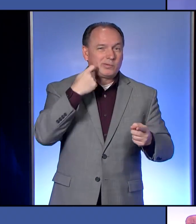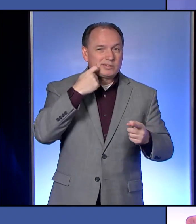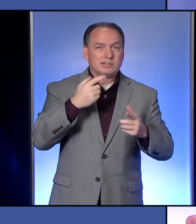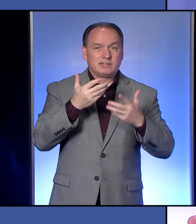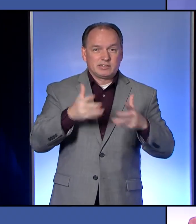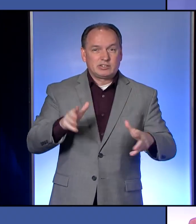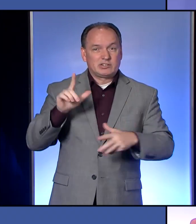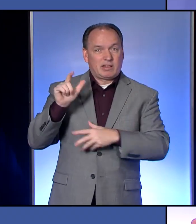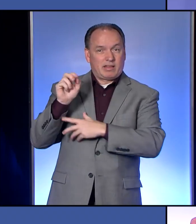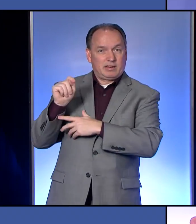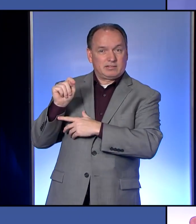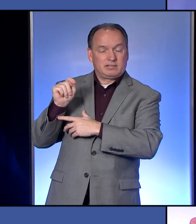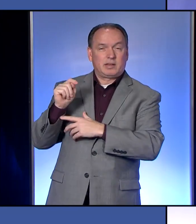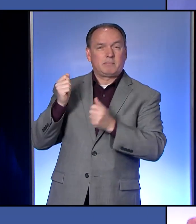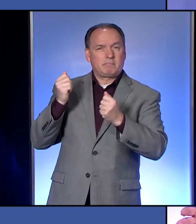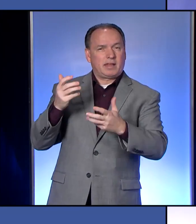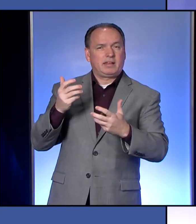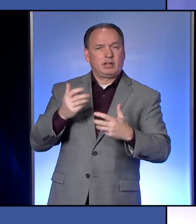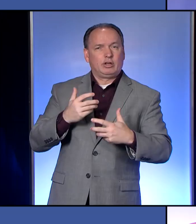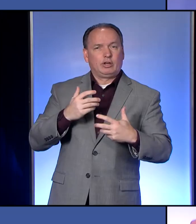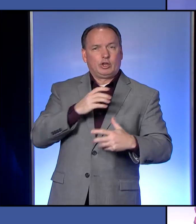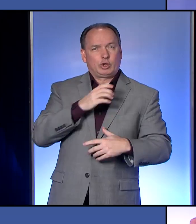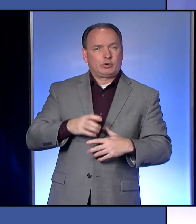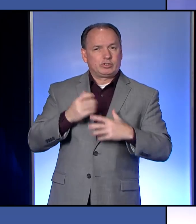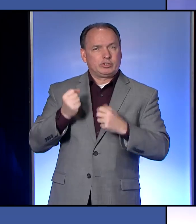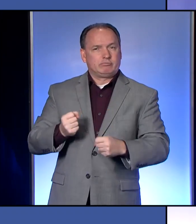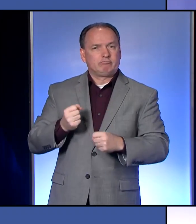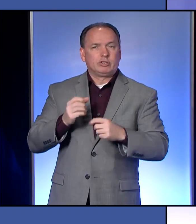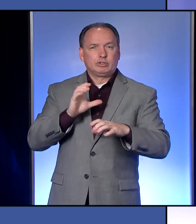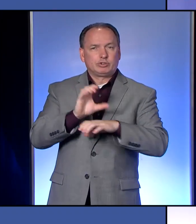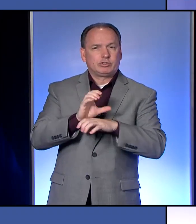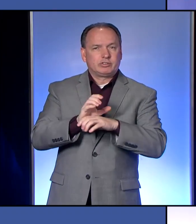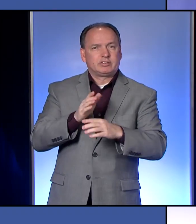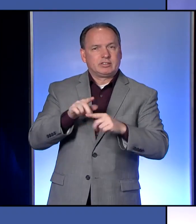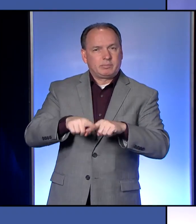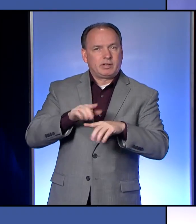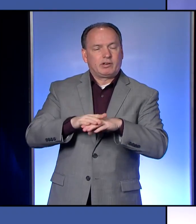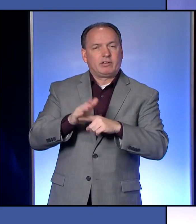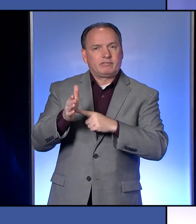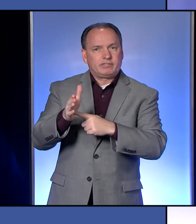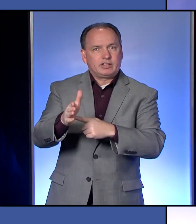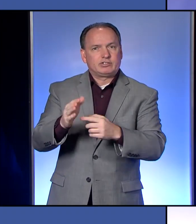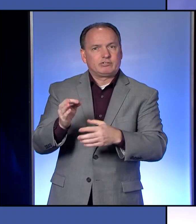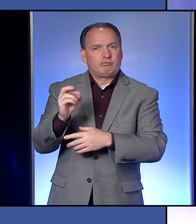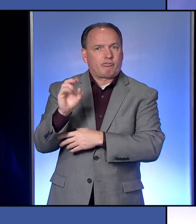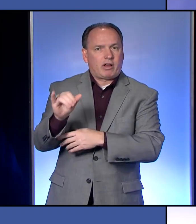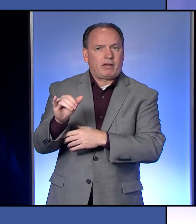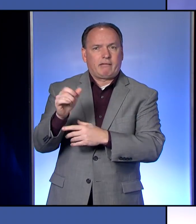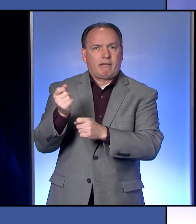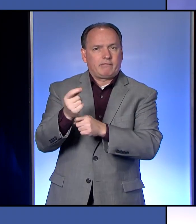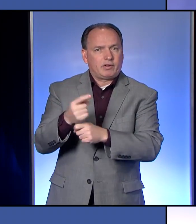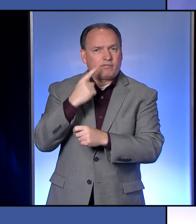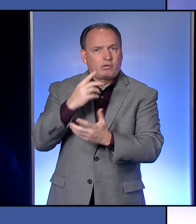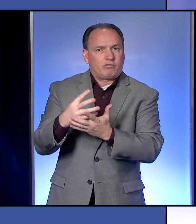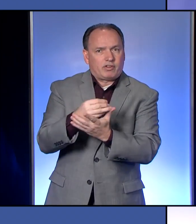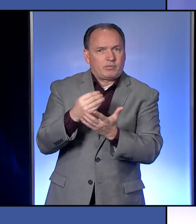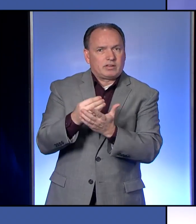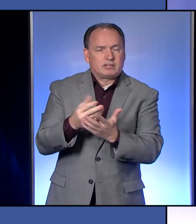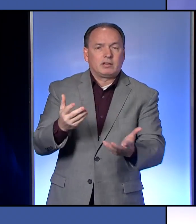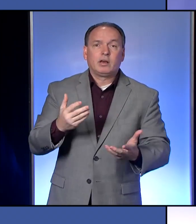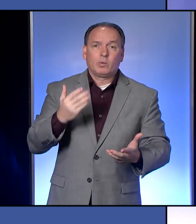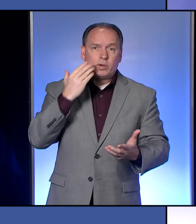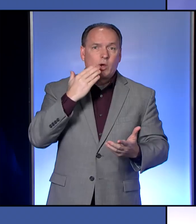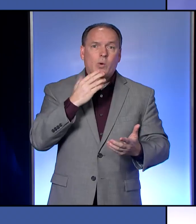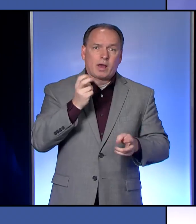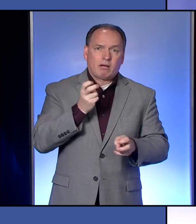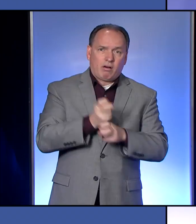many of our Christian churches depend on fish fries for fundraising every year and they weren't able to do those. So we know how badly